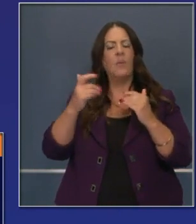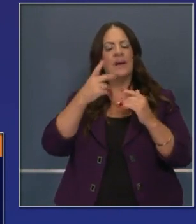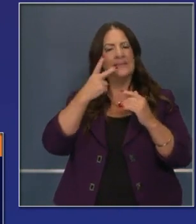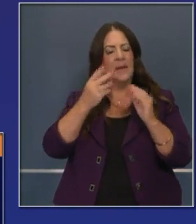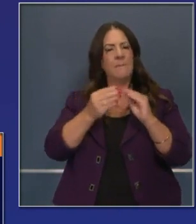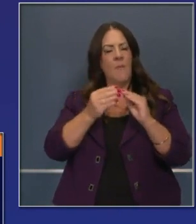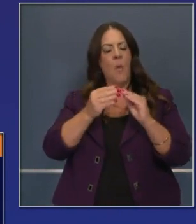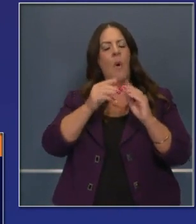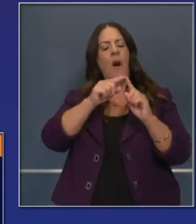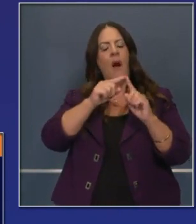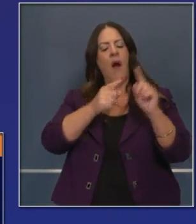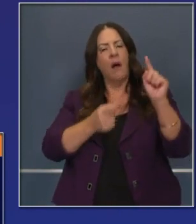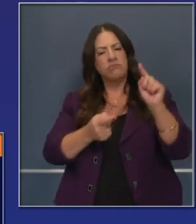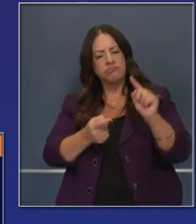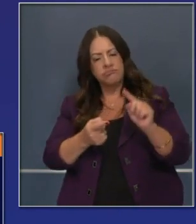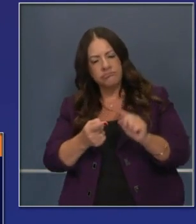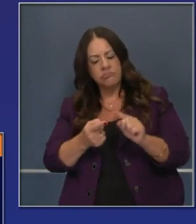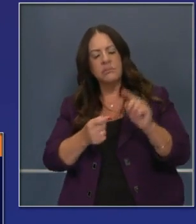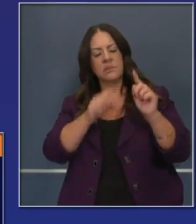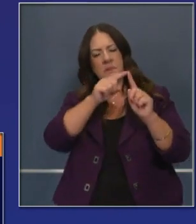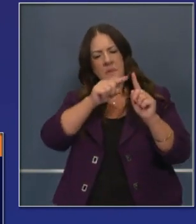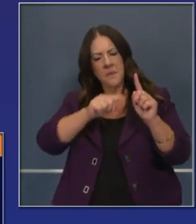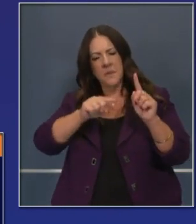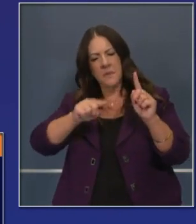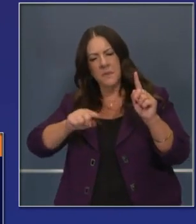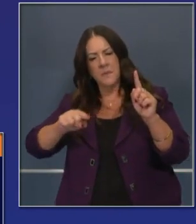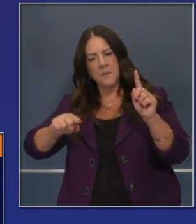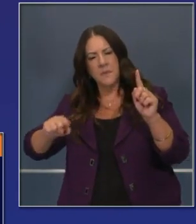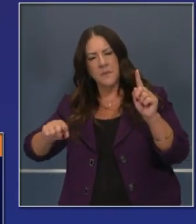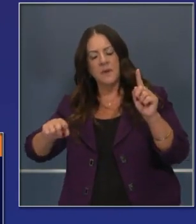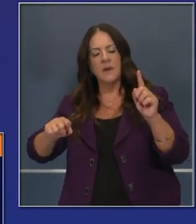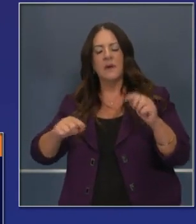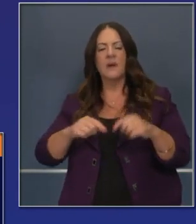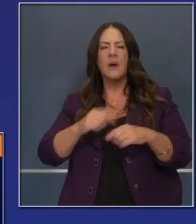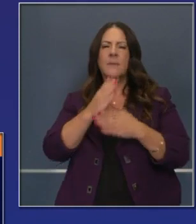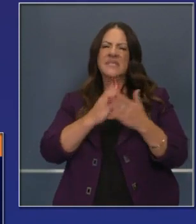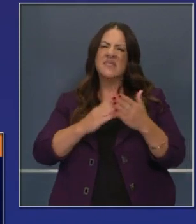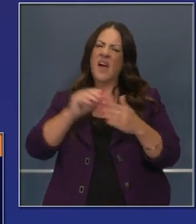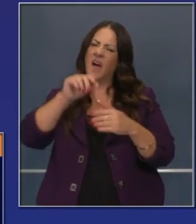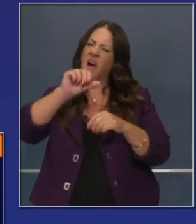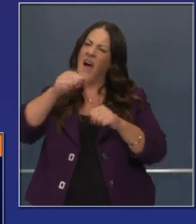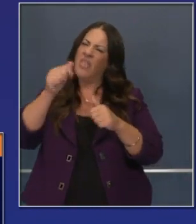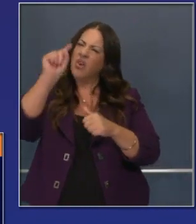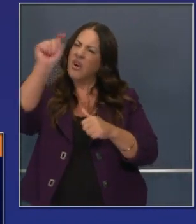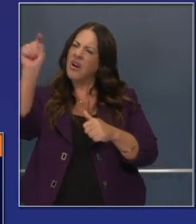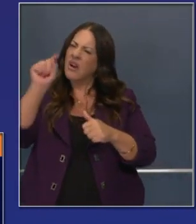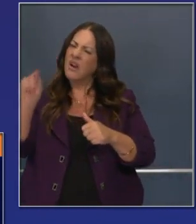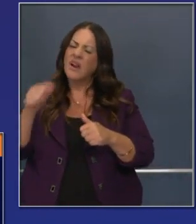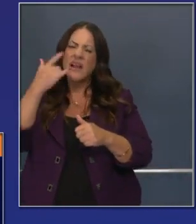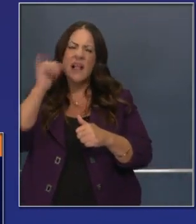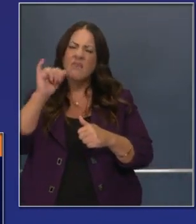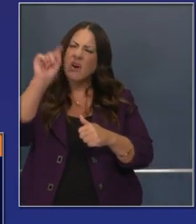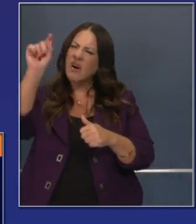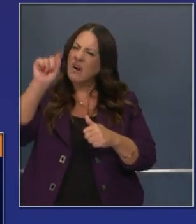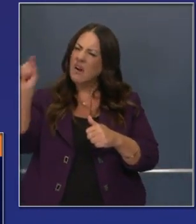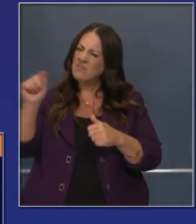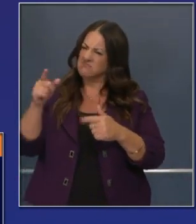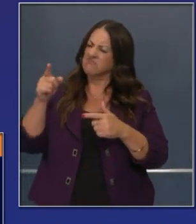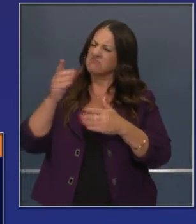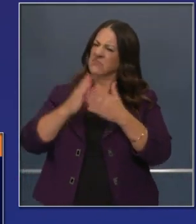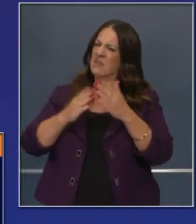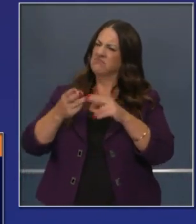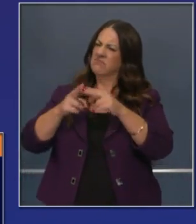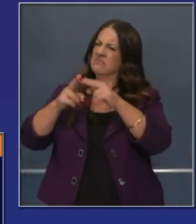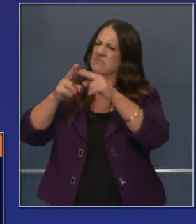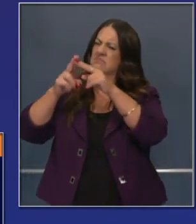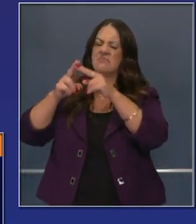Again, we've decrease, but a plateauing. But it's some regions that are beginning to see an upward trend in what we refer to and